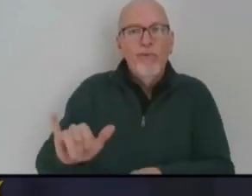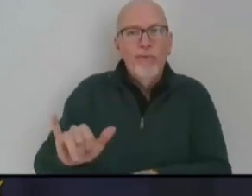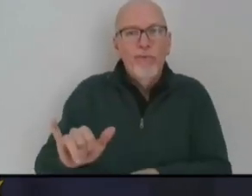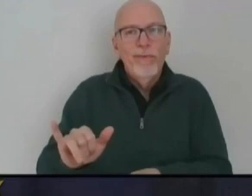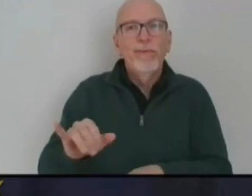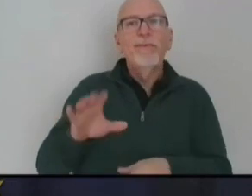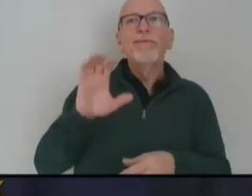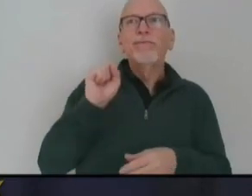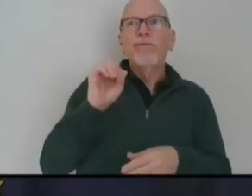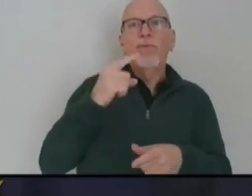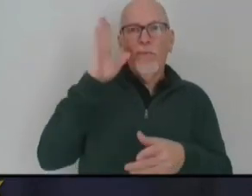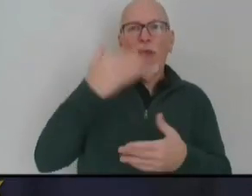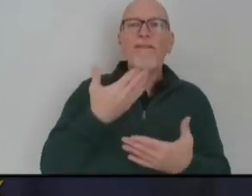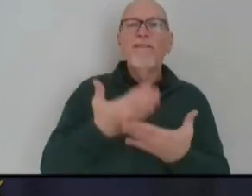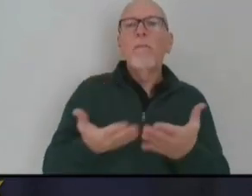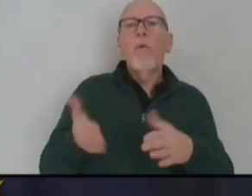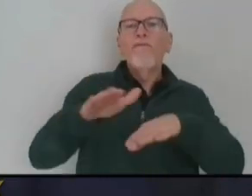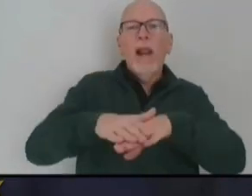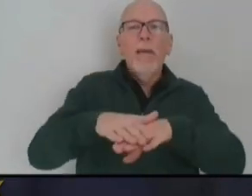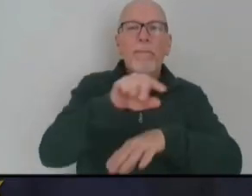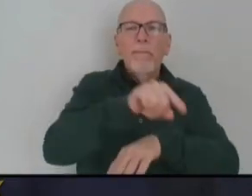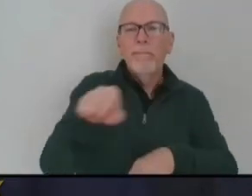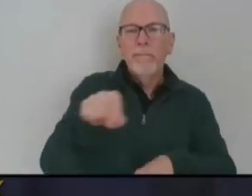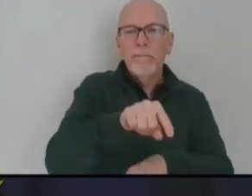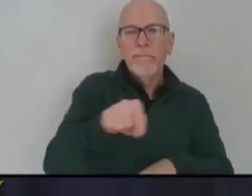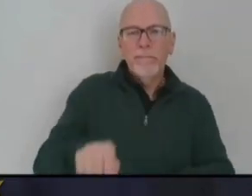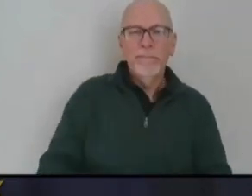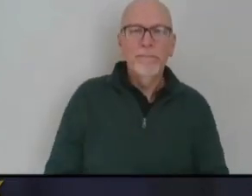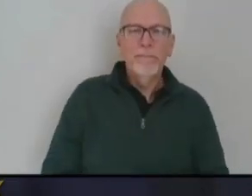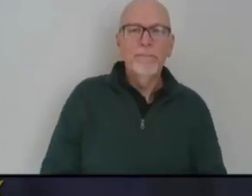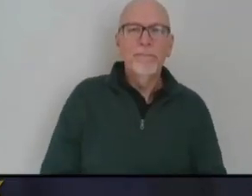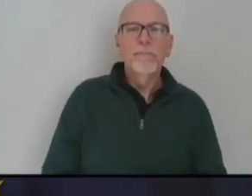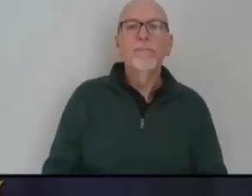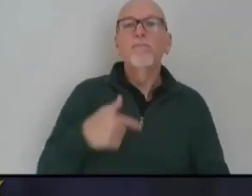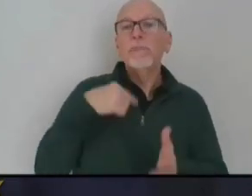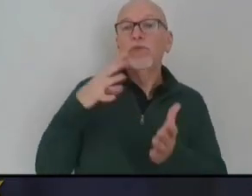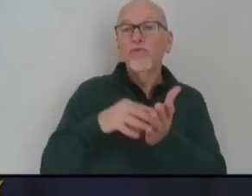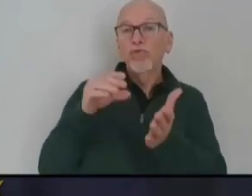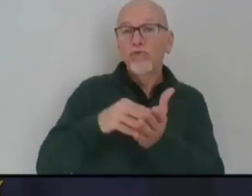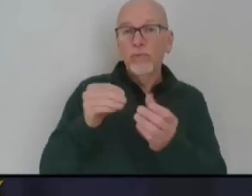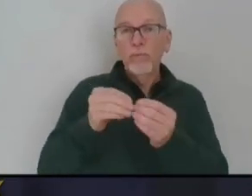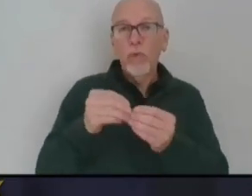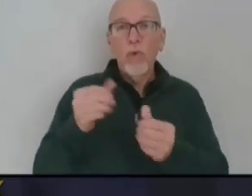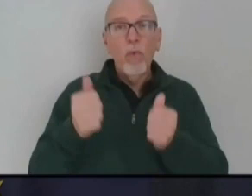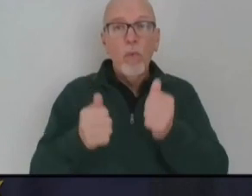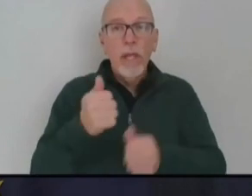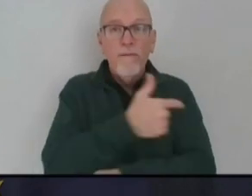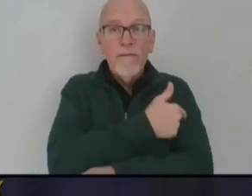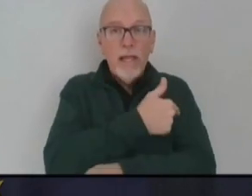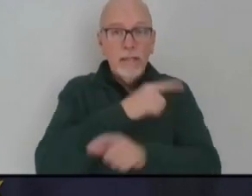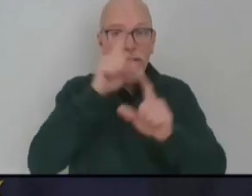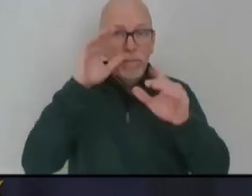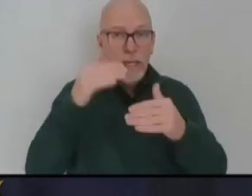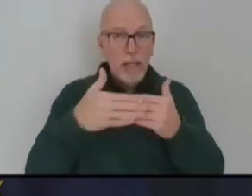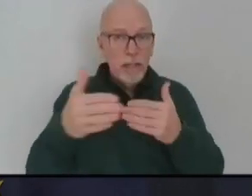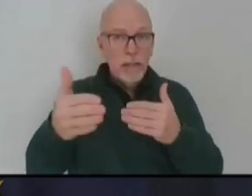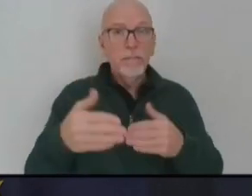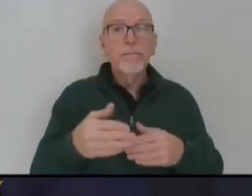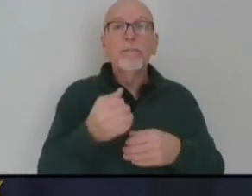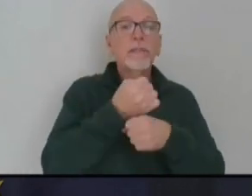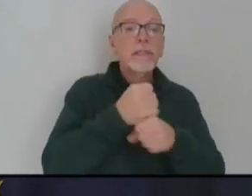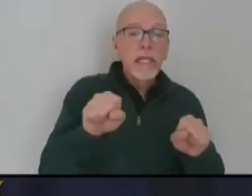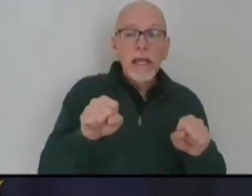among the groups when we reach the next phase. As we learn more about which vaccines we can expect, the safety and efficacy,